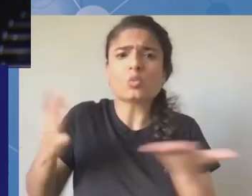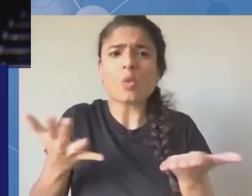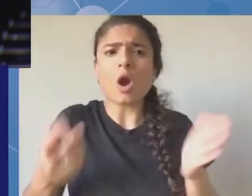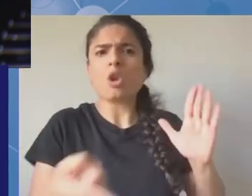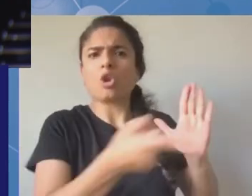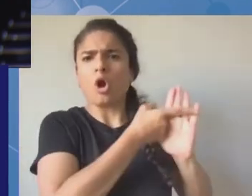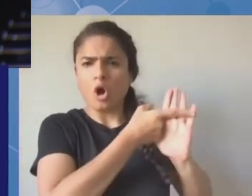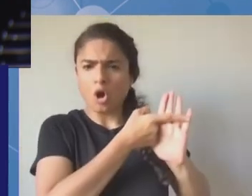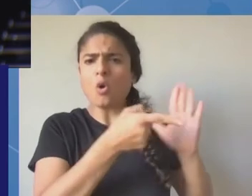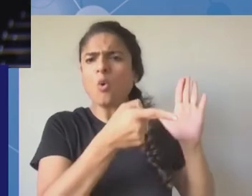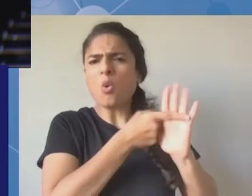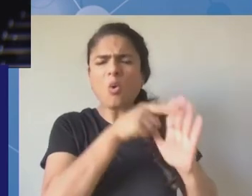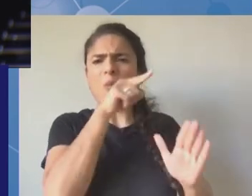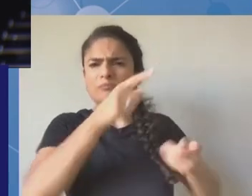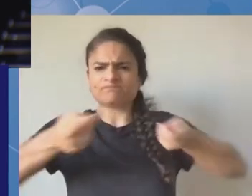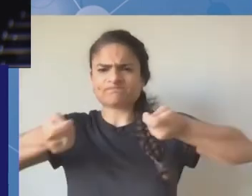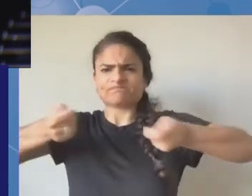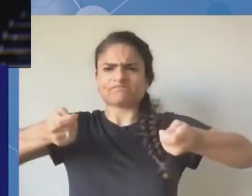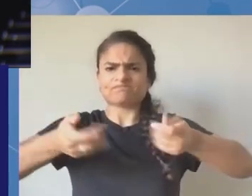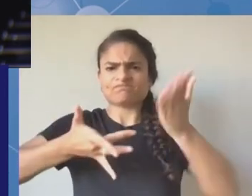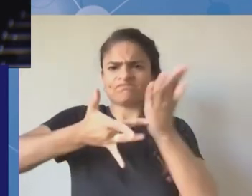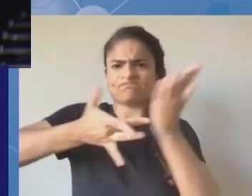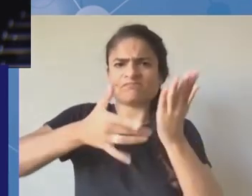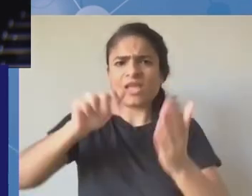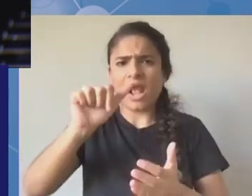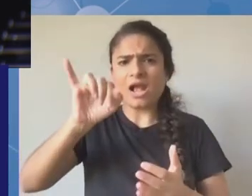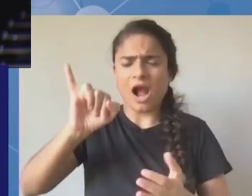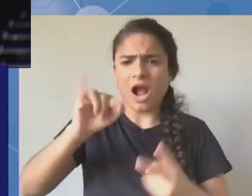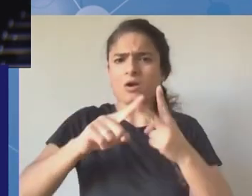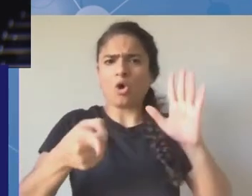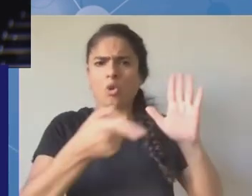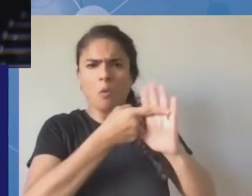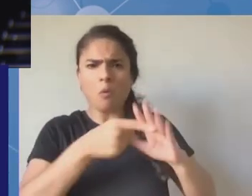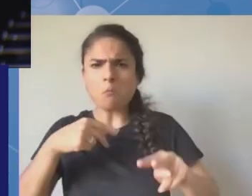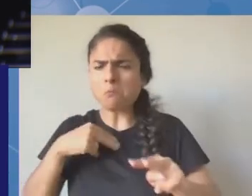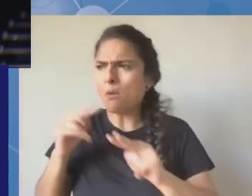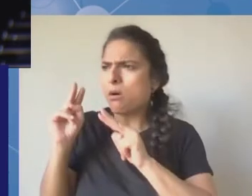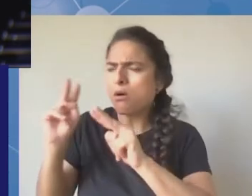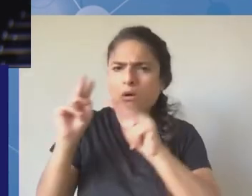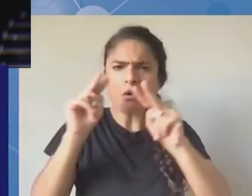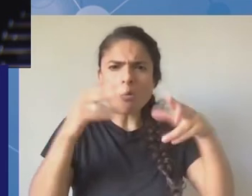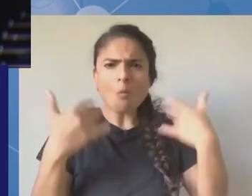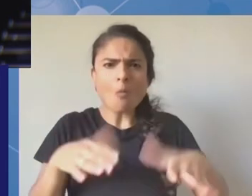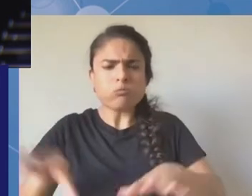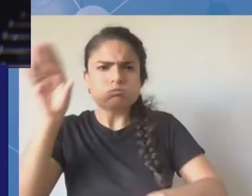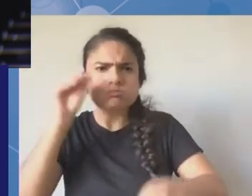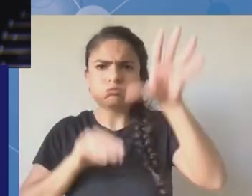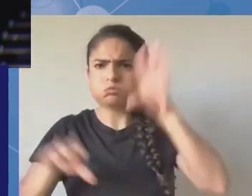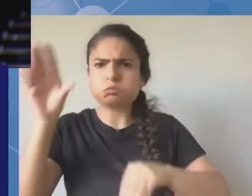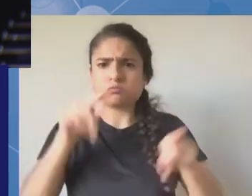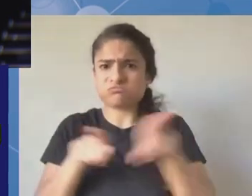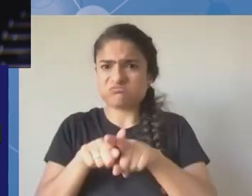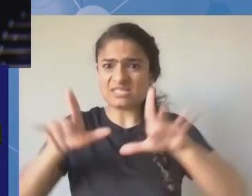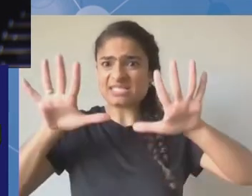one decade i live like a student not as a teacher i was attending sessions learning new things